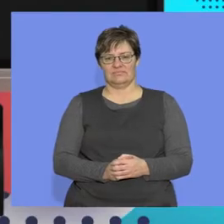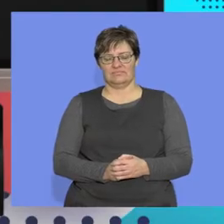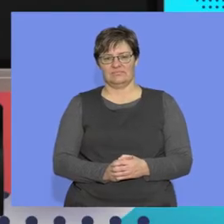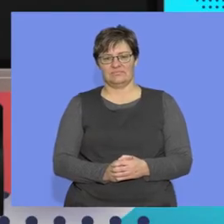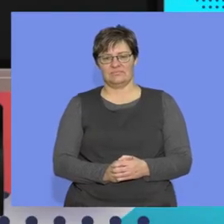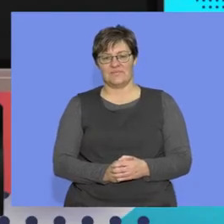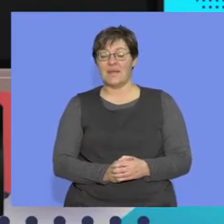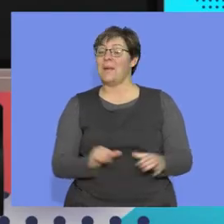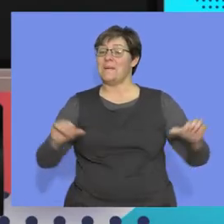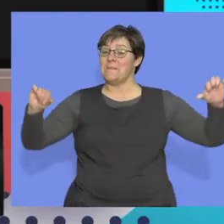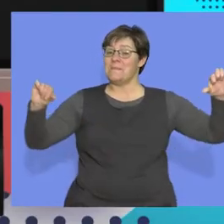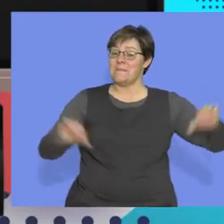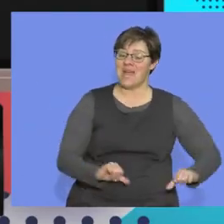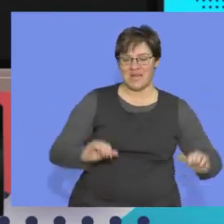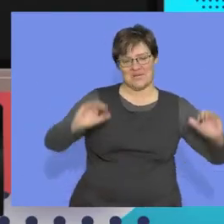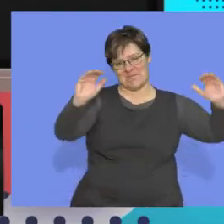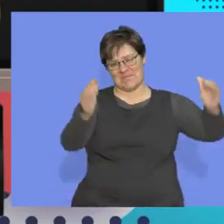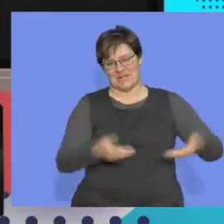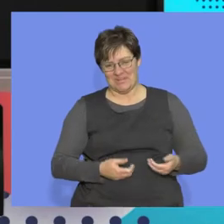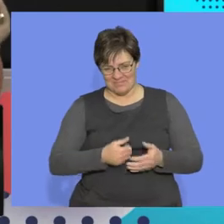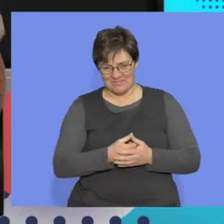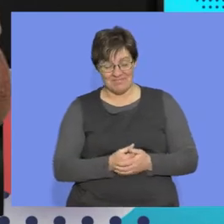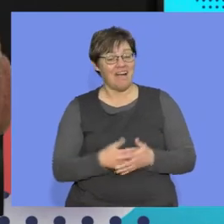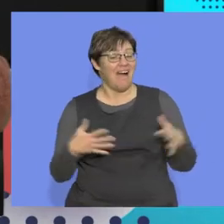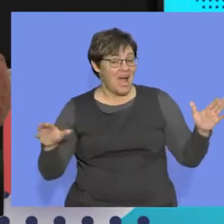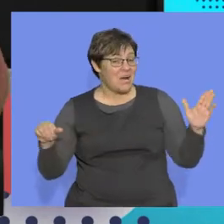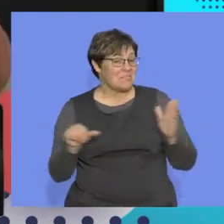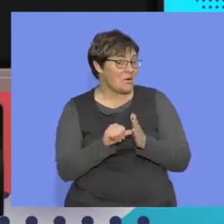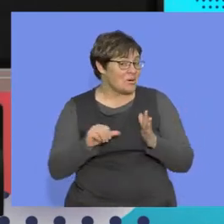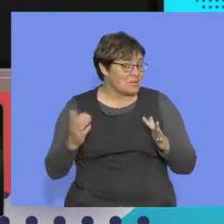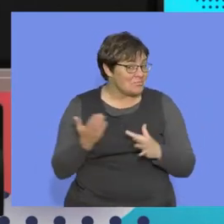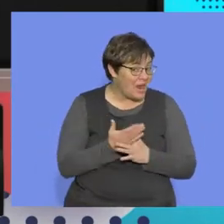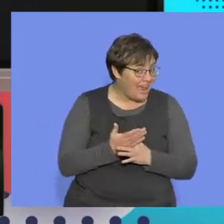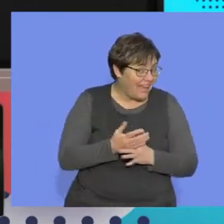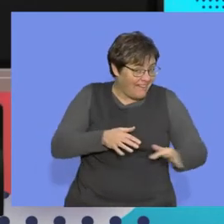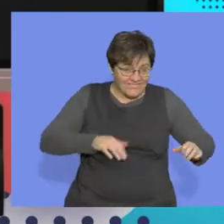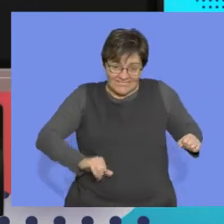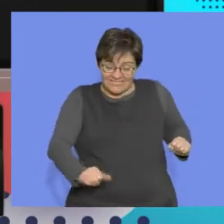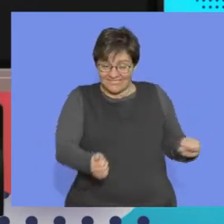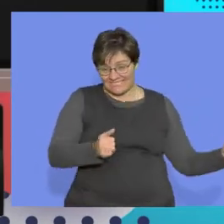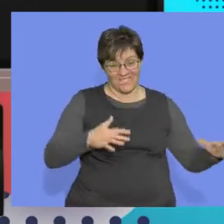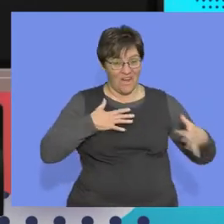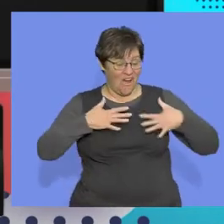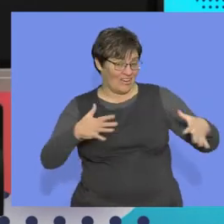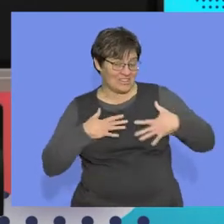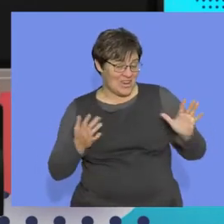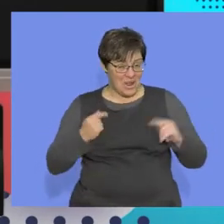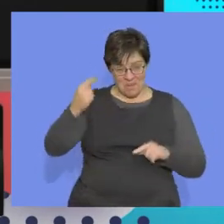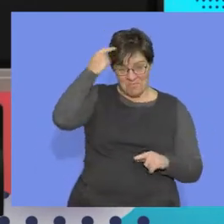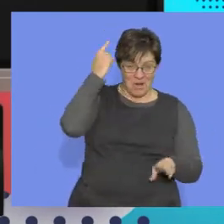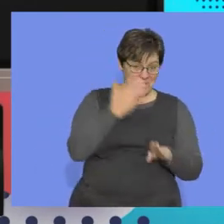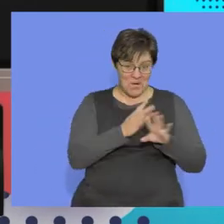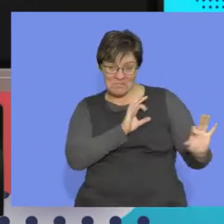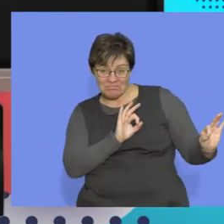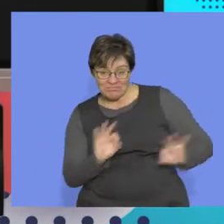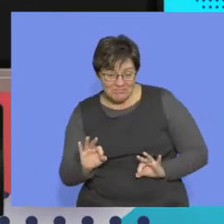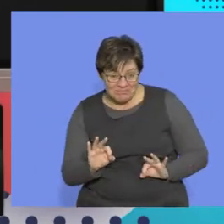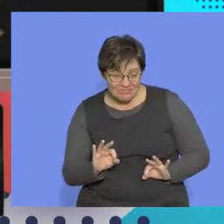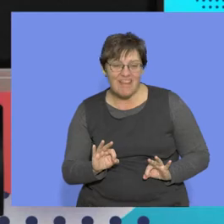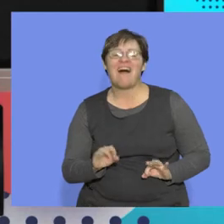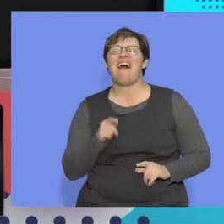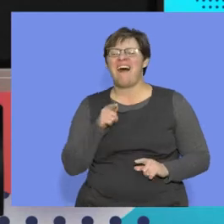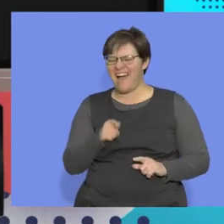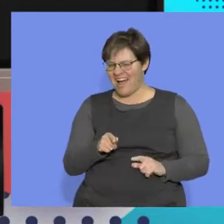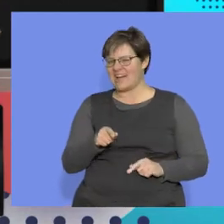Welcome back, Life Sciences. That all-important break. Get all the oxygen flowing. Get the brain working. This